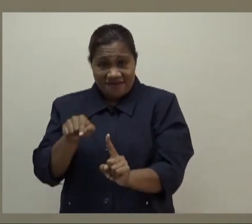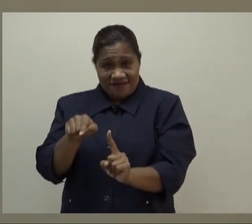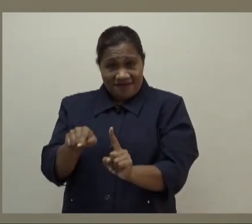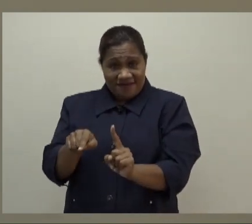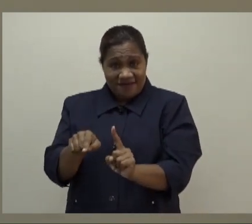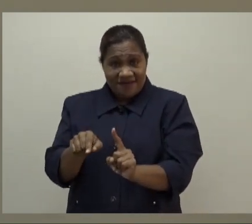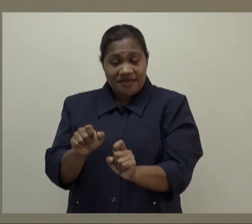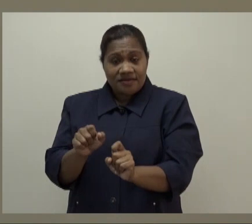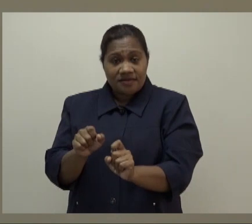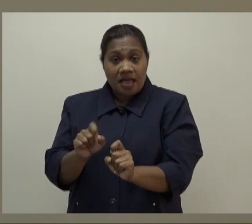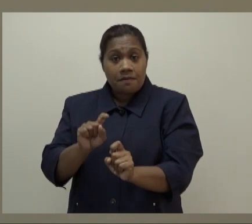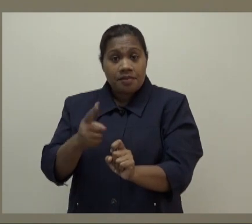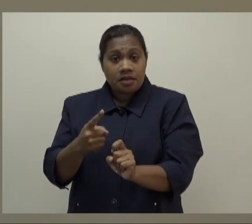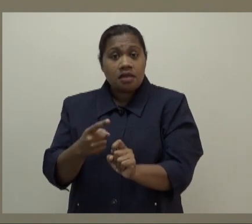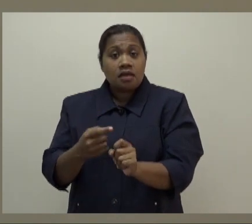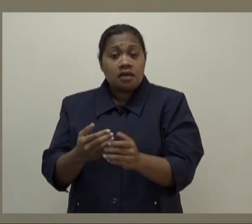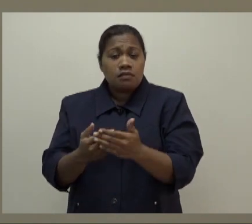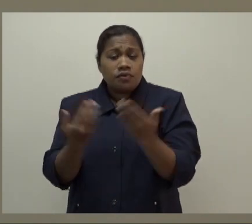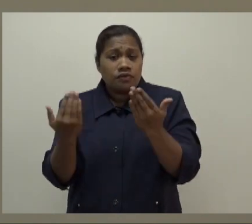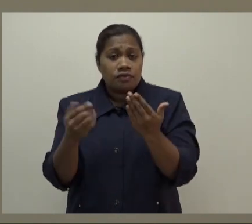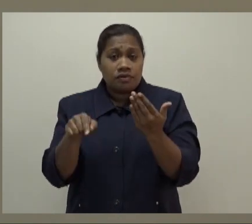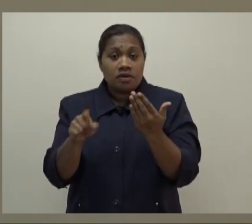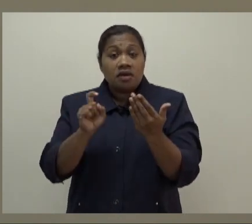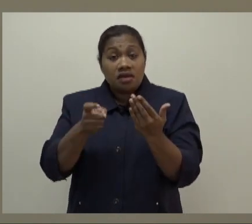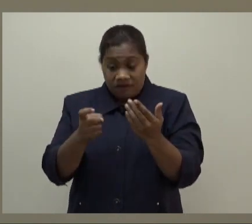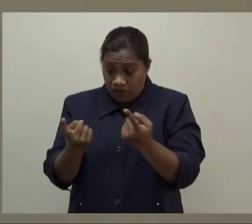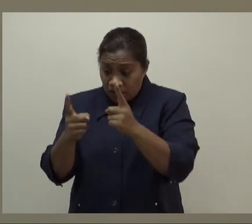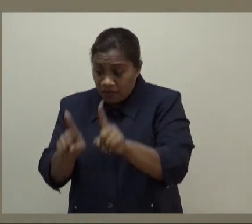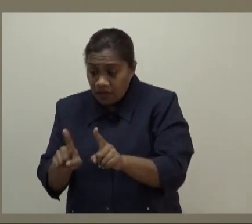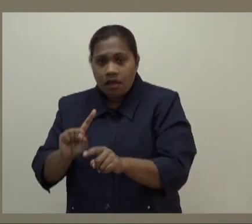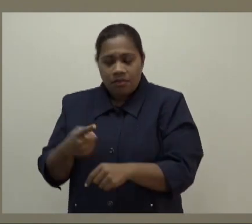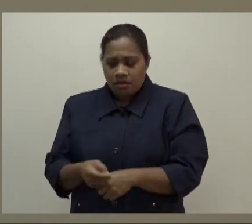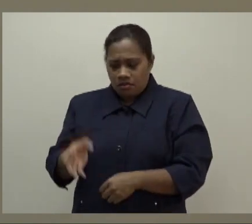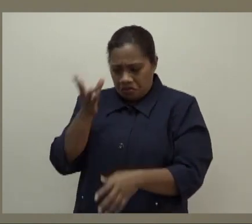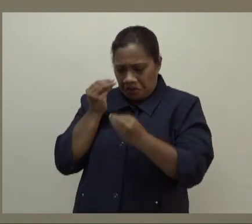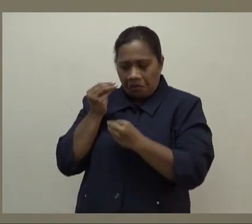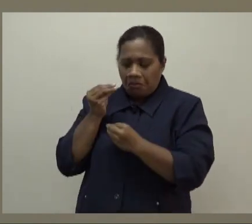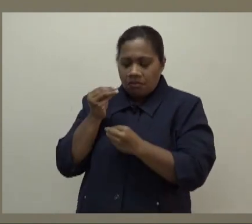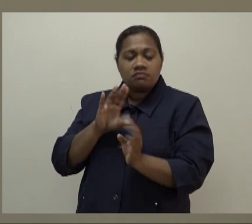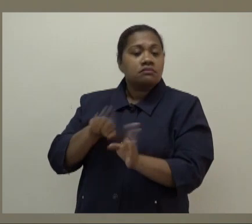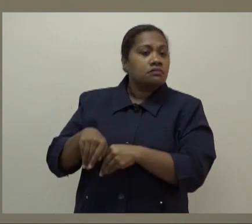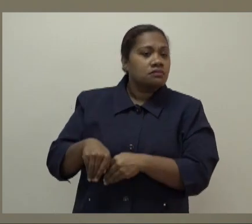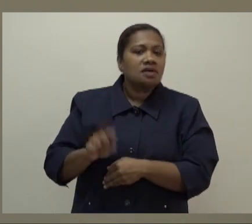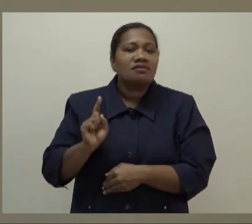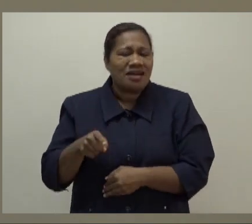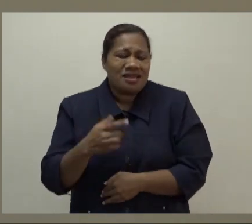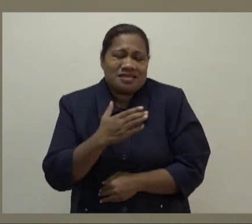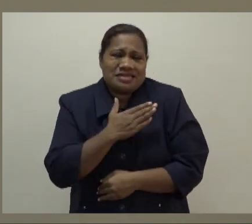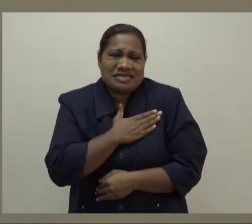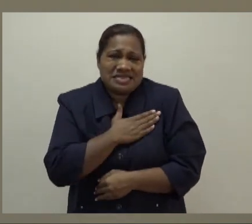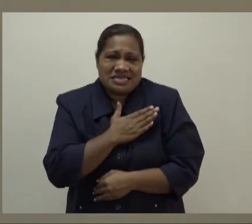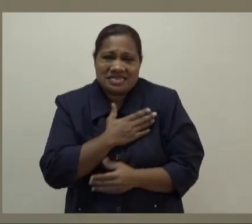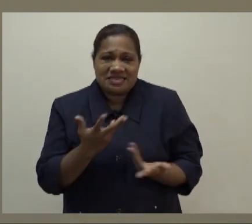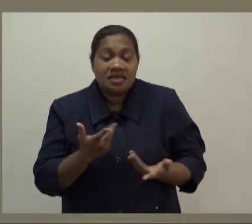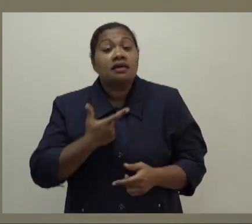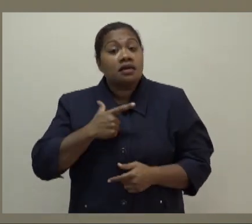but the biggest tragedy is if we don't learn anything from them. So this is why we want to keep some of the